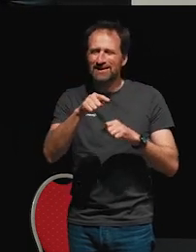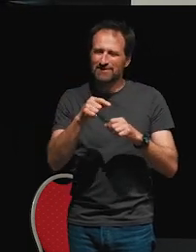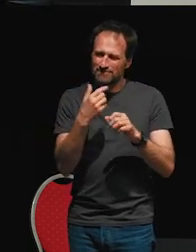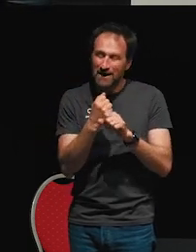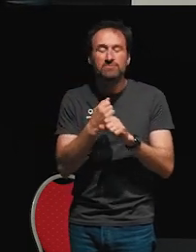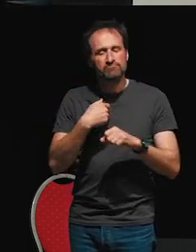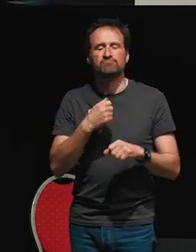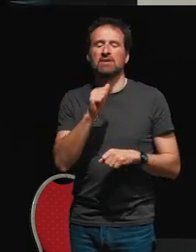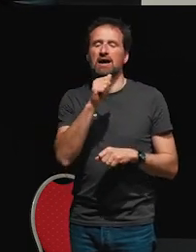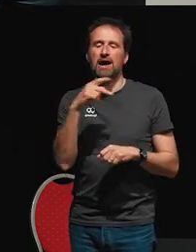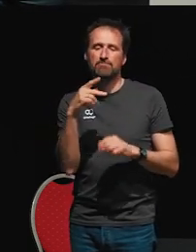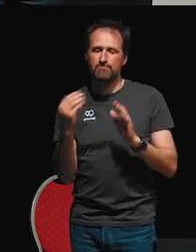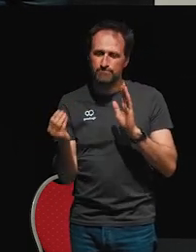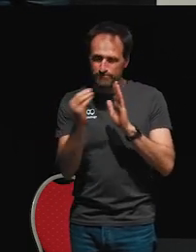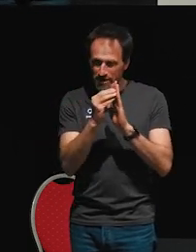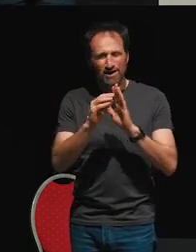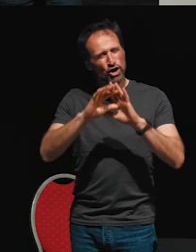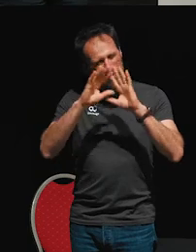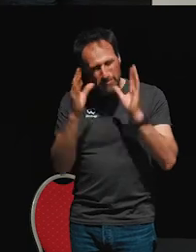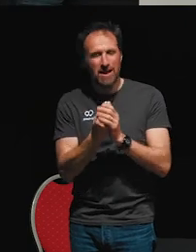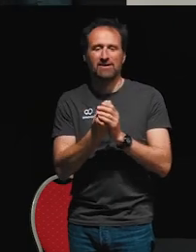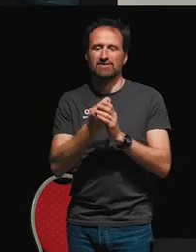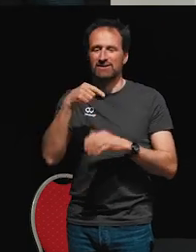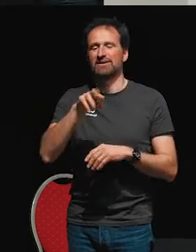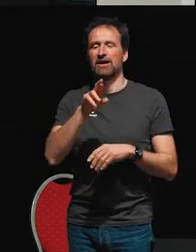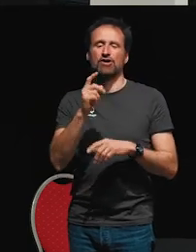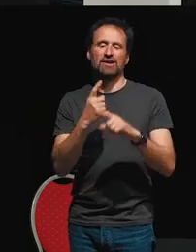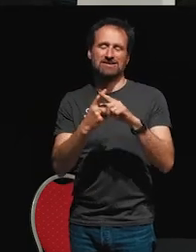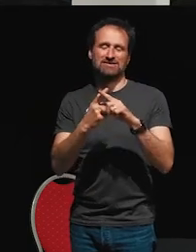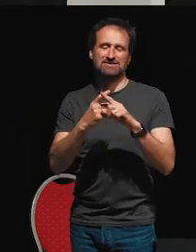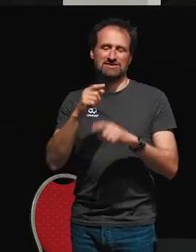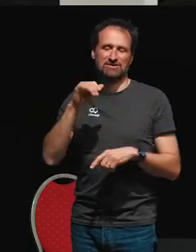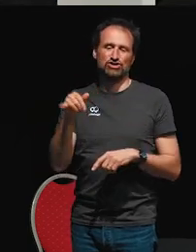entirely and only in RxJS. And that's what I want to show you today.